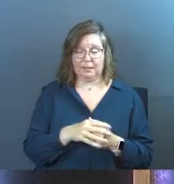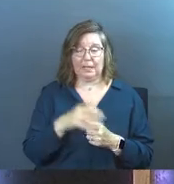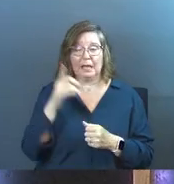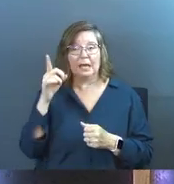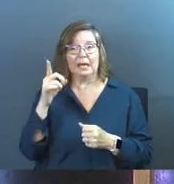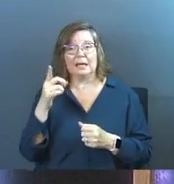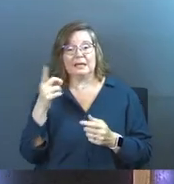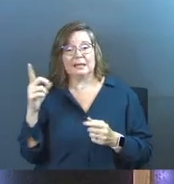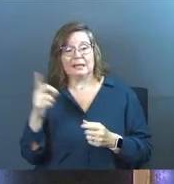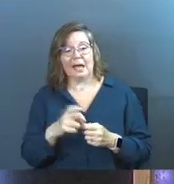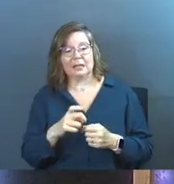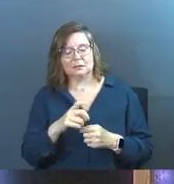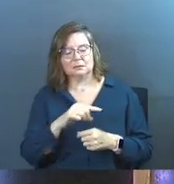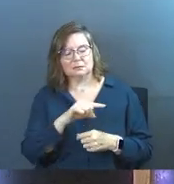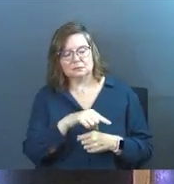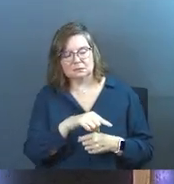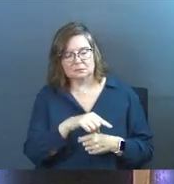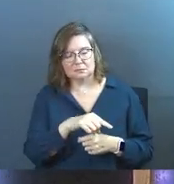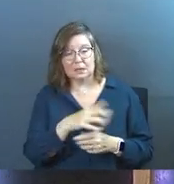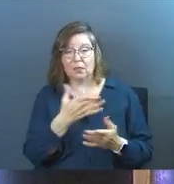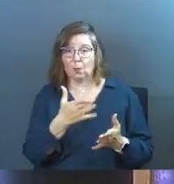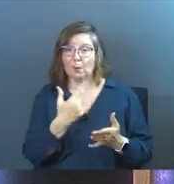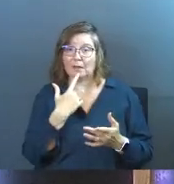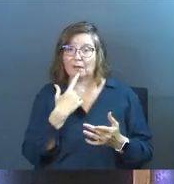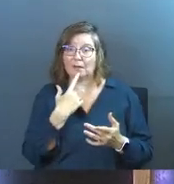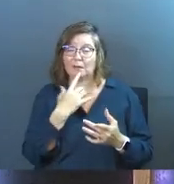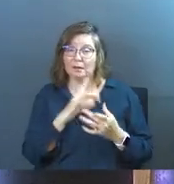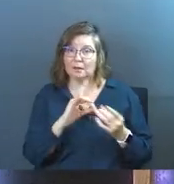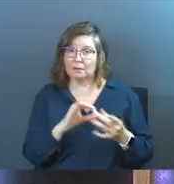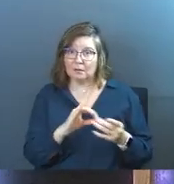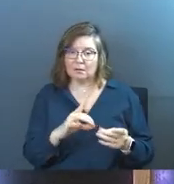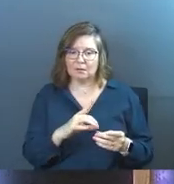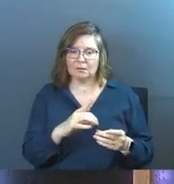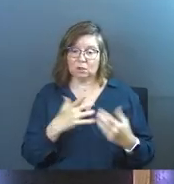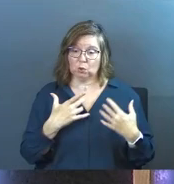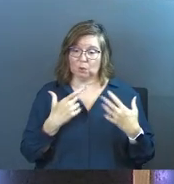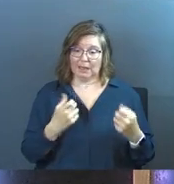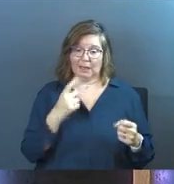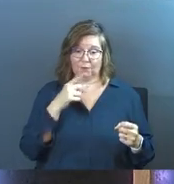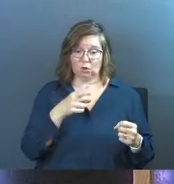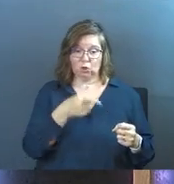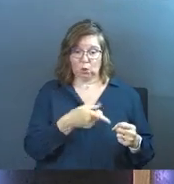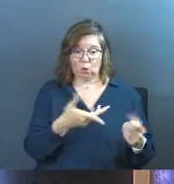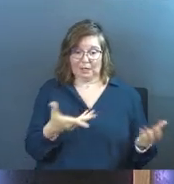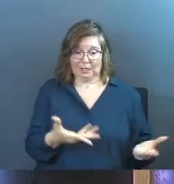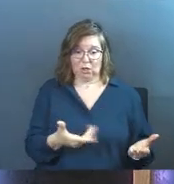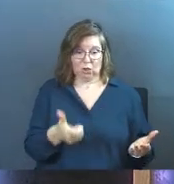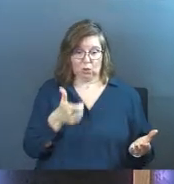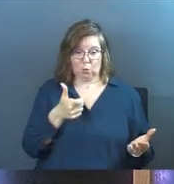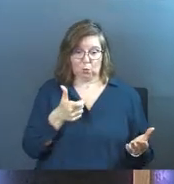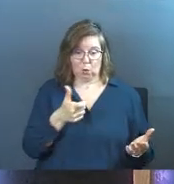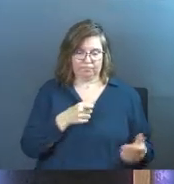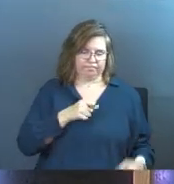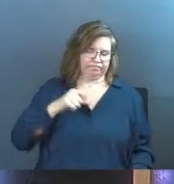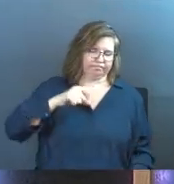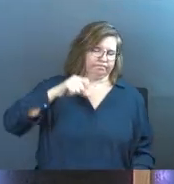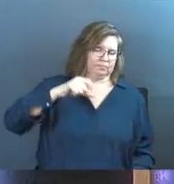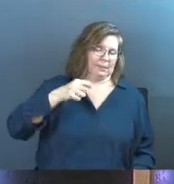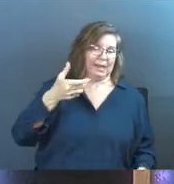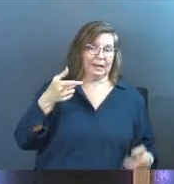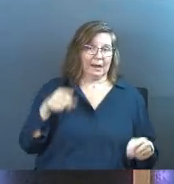And he asked the question back. And the way he put it was like, there's healing for you. You're here and you won't let it happen.